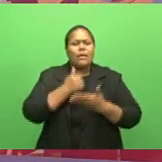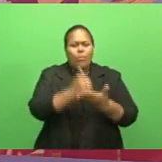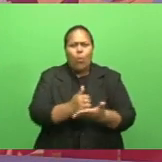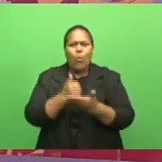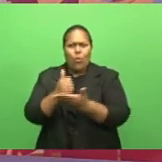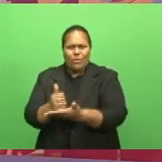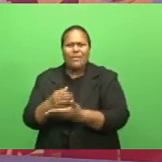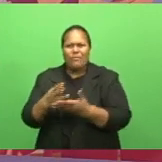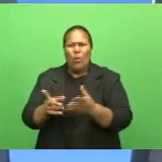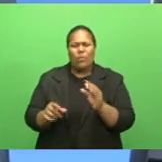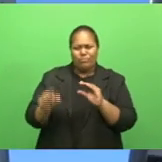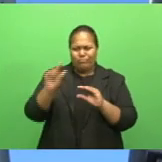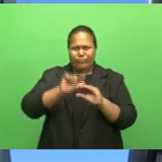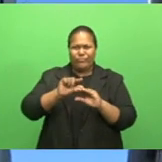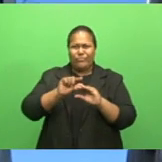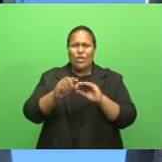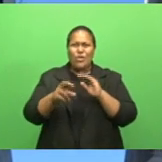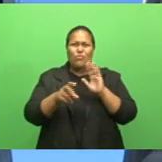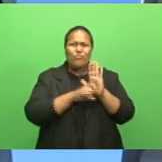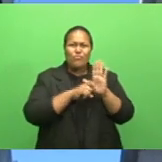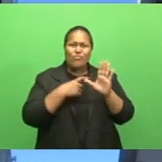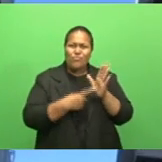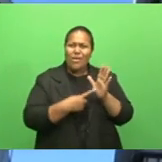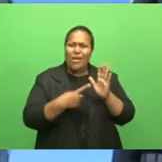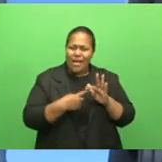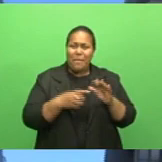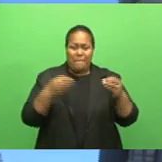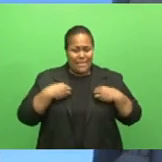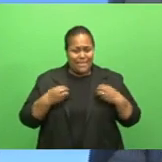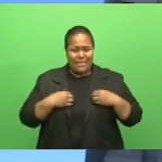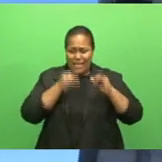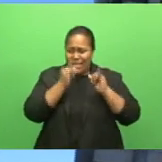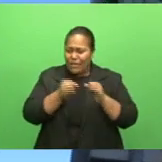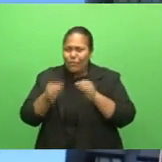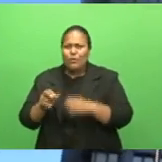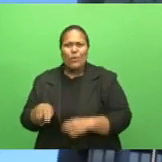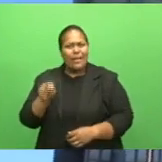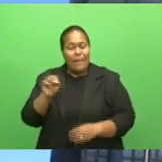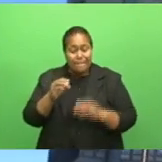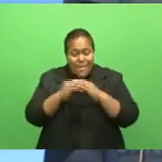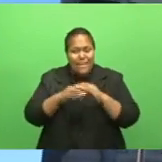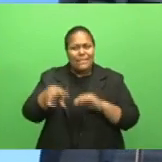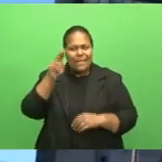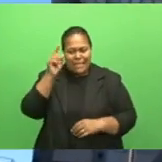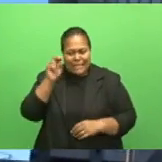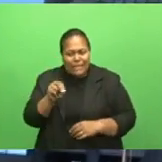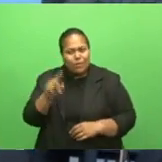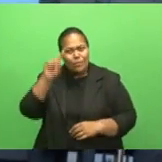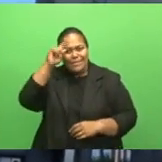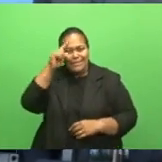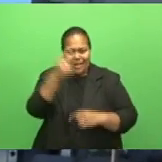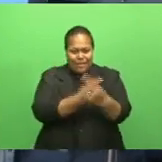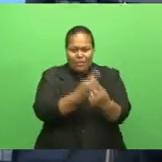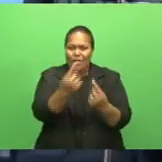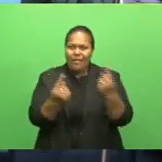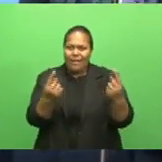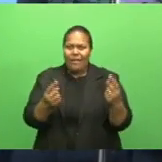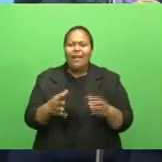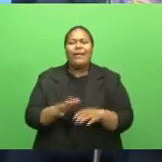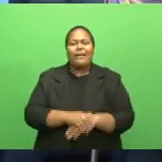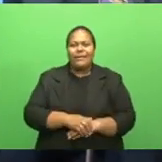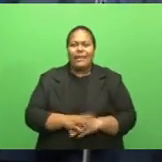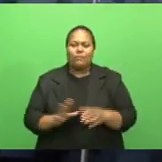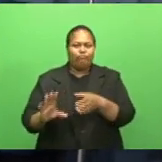rates. ANZ says businesses, individuals and banks need to understand each other and find common ground. Kureita